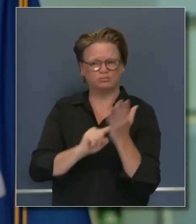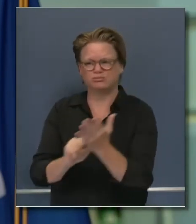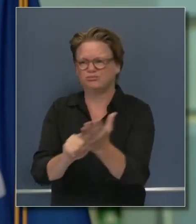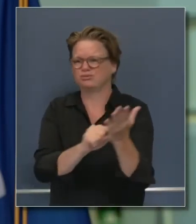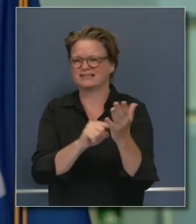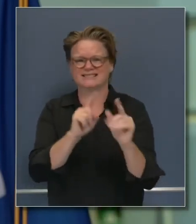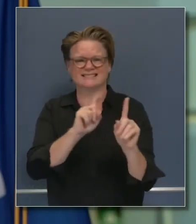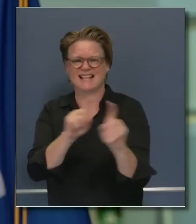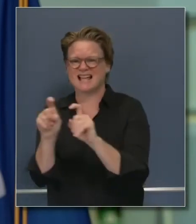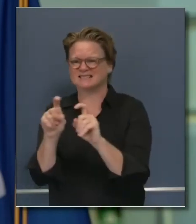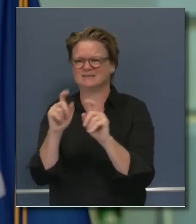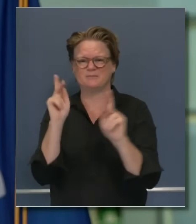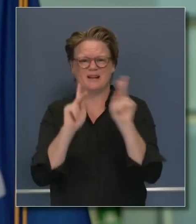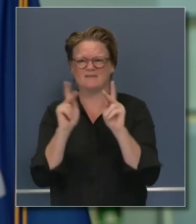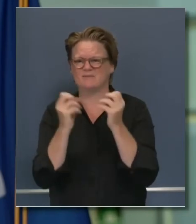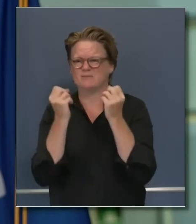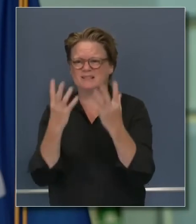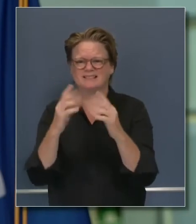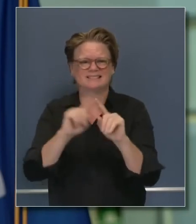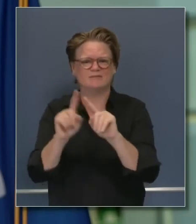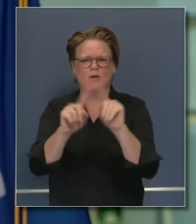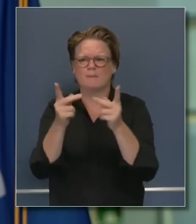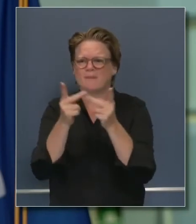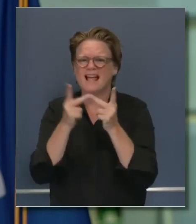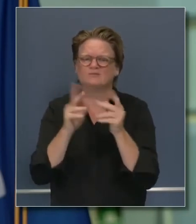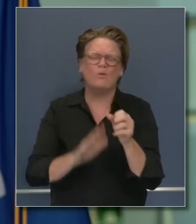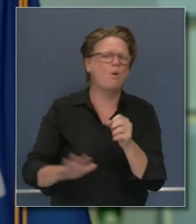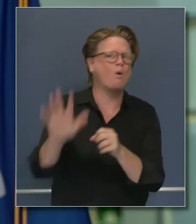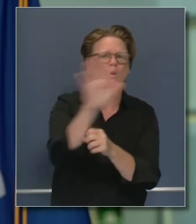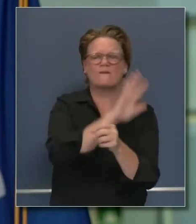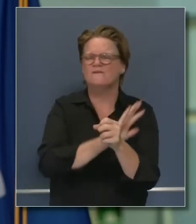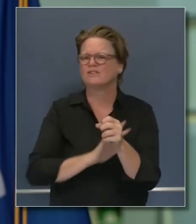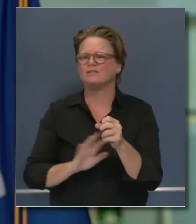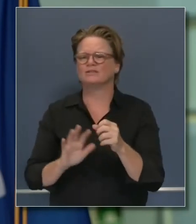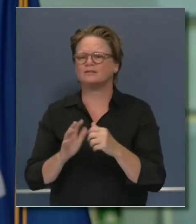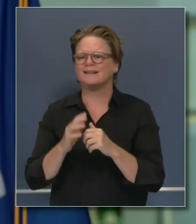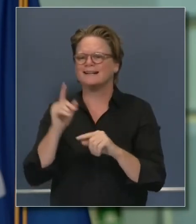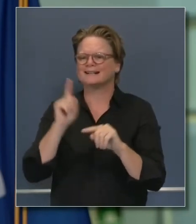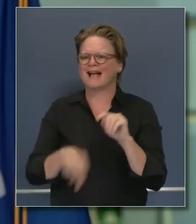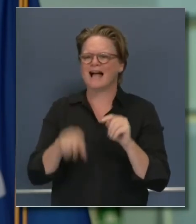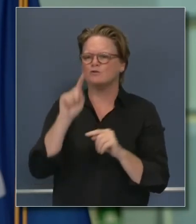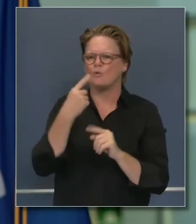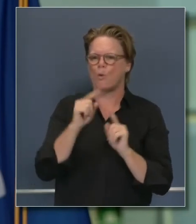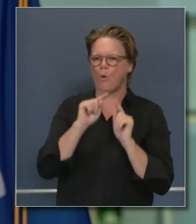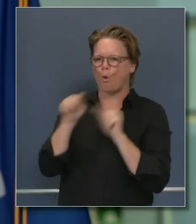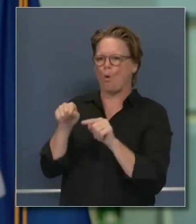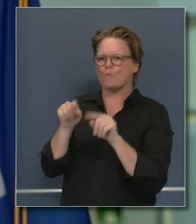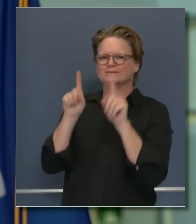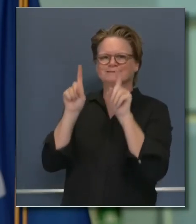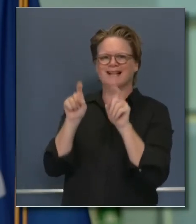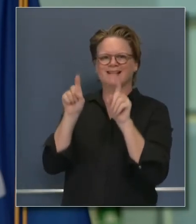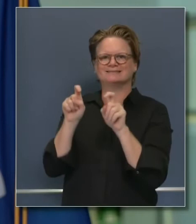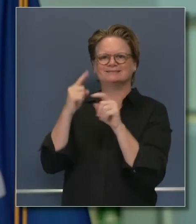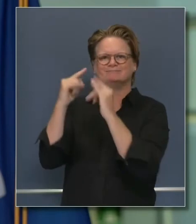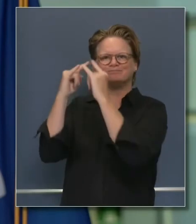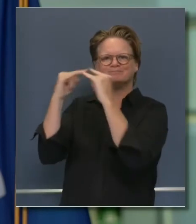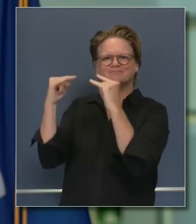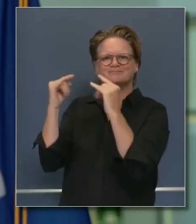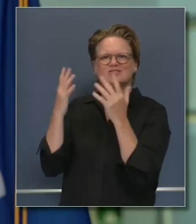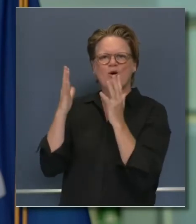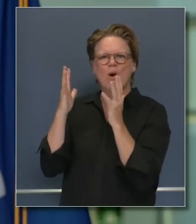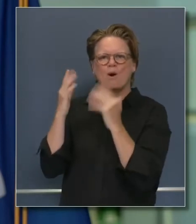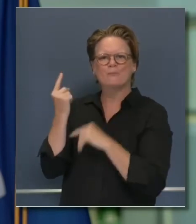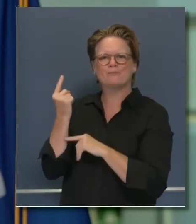the Governor said, knowing that we have faced before the dependence on other, the level of testing in other states to